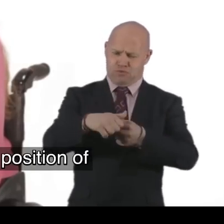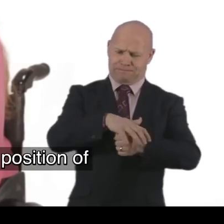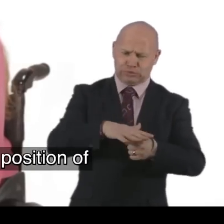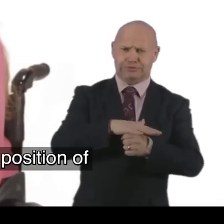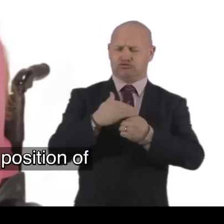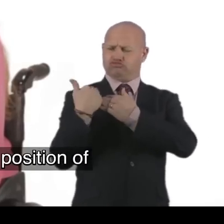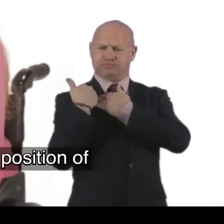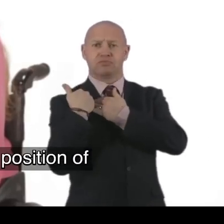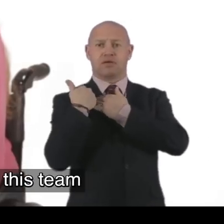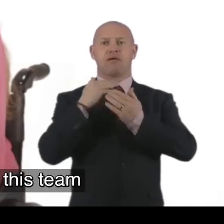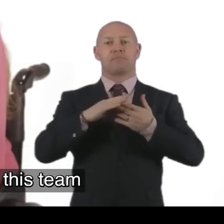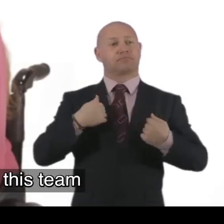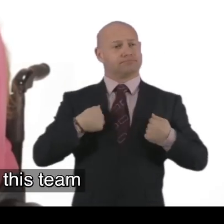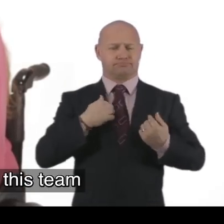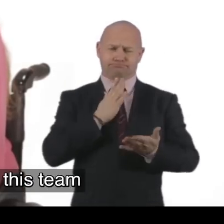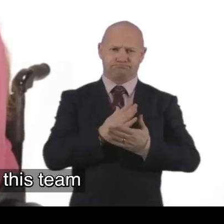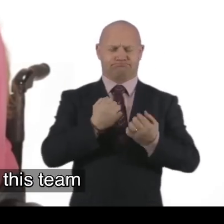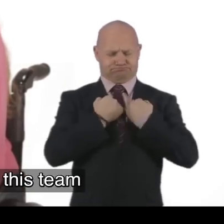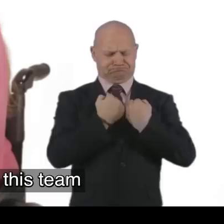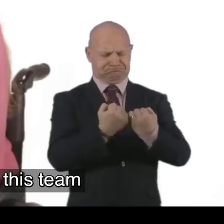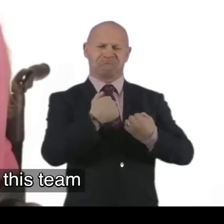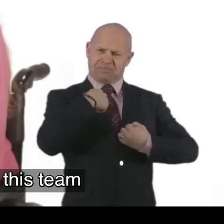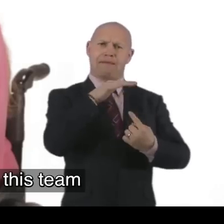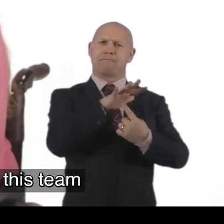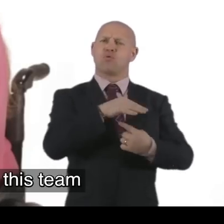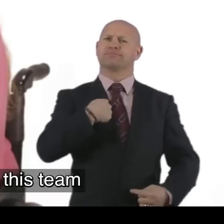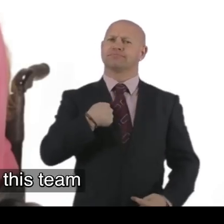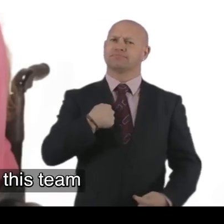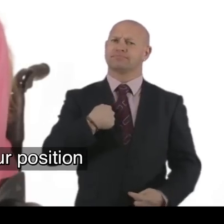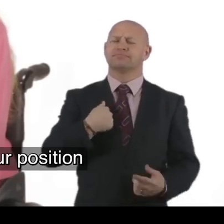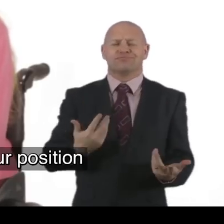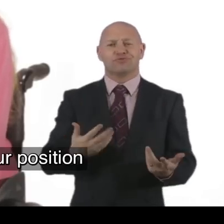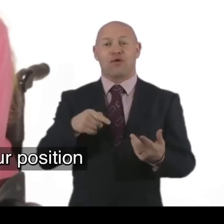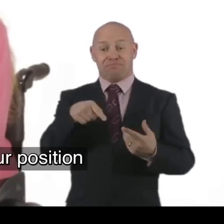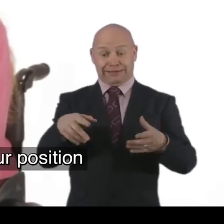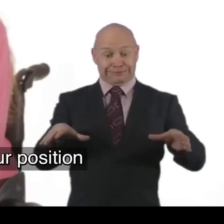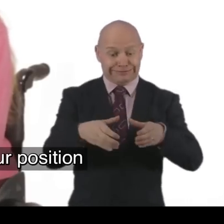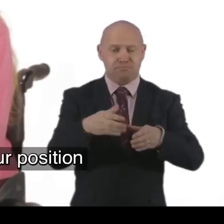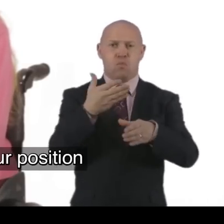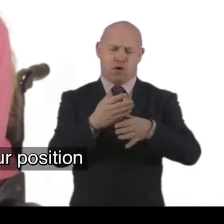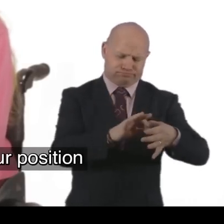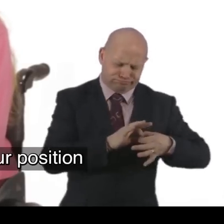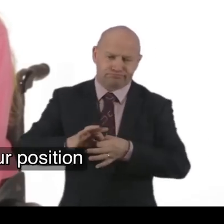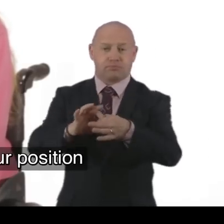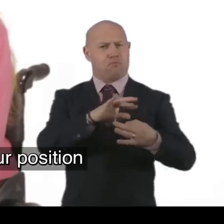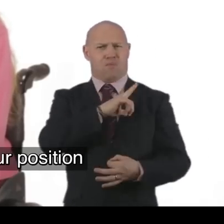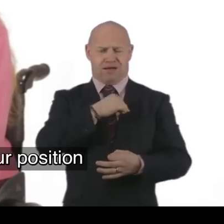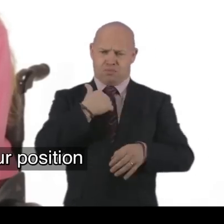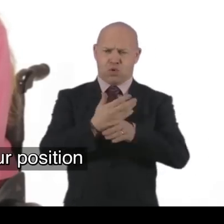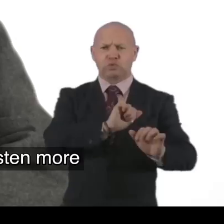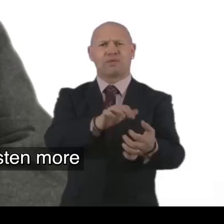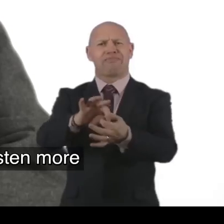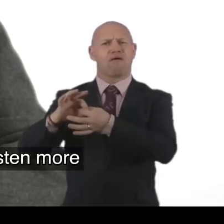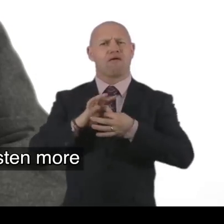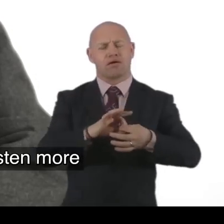responsibility, it shows that you are an important person. You're an important person in this team. This team works together because of your position and because of your